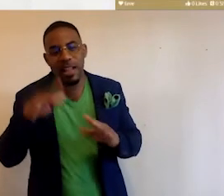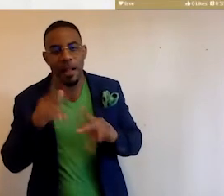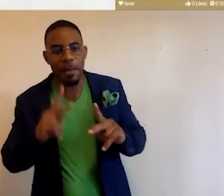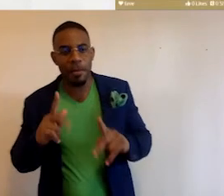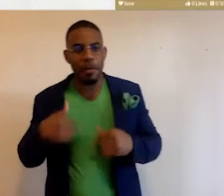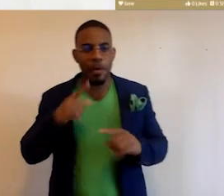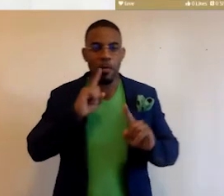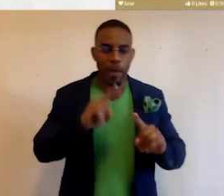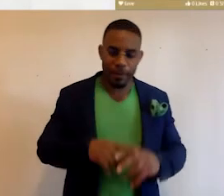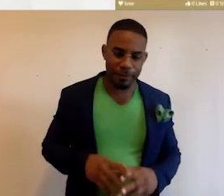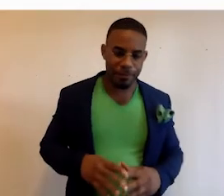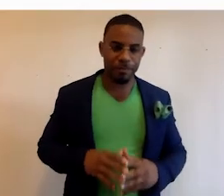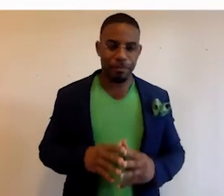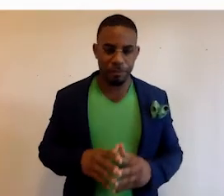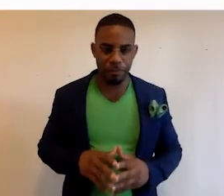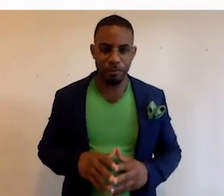people have been responding.